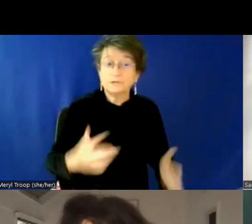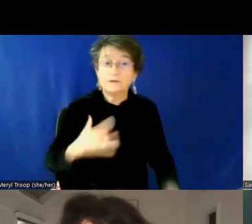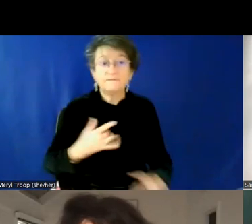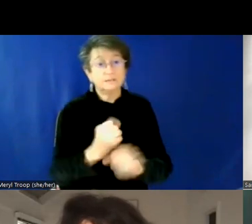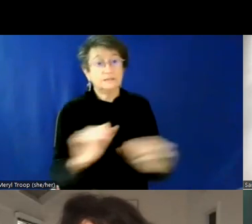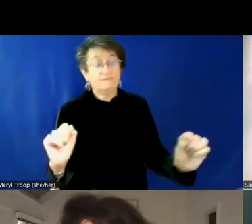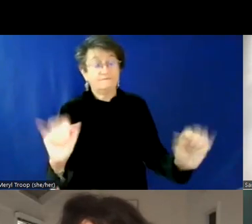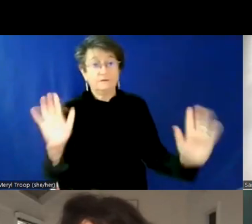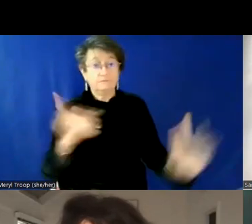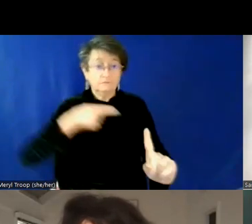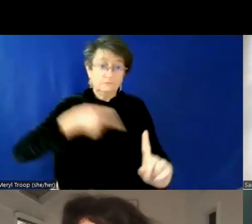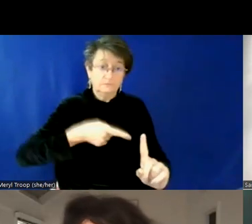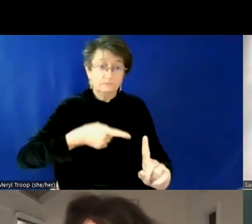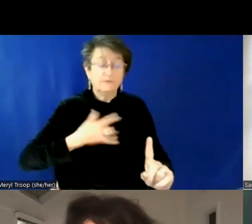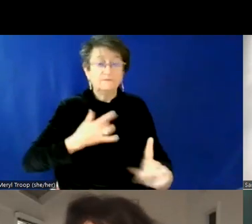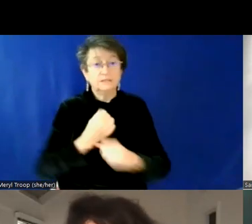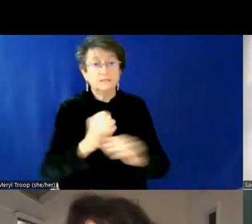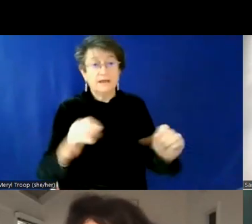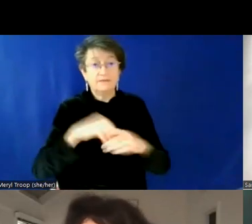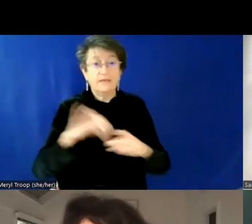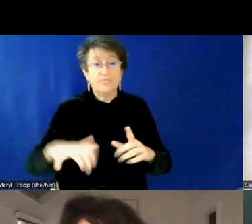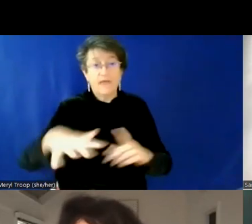when they're in that, in that environment.